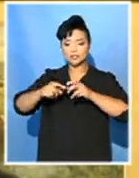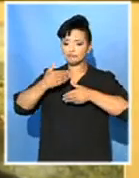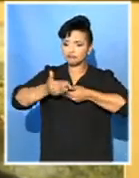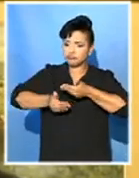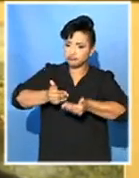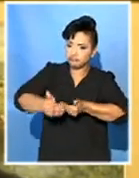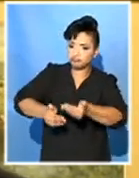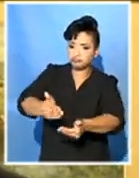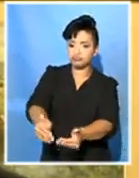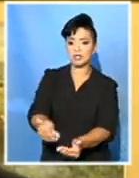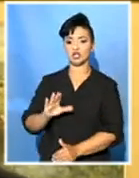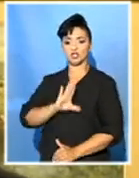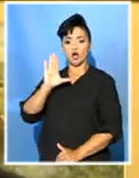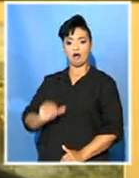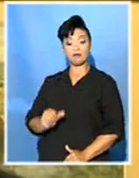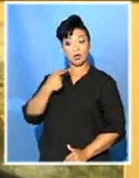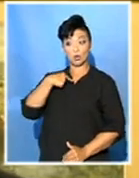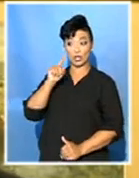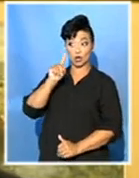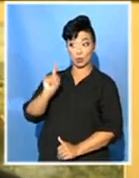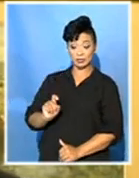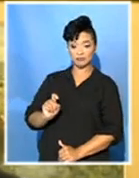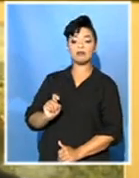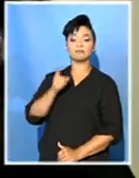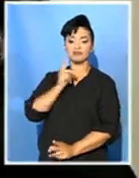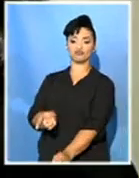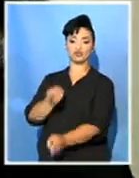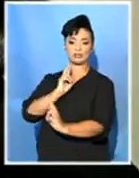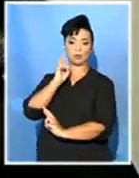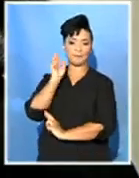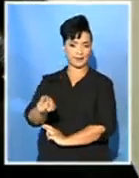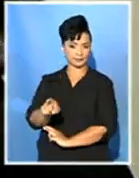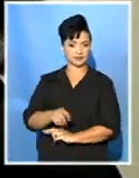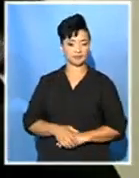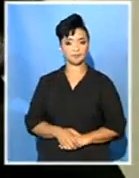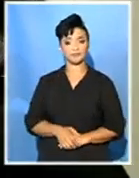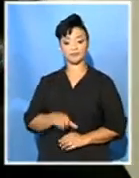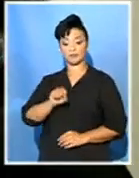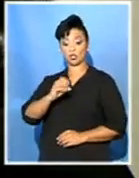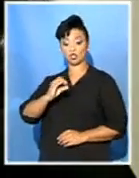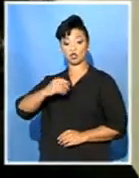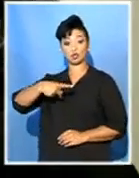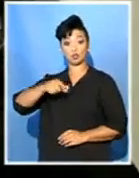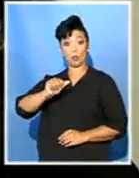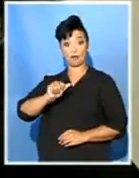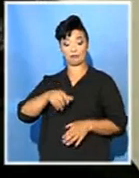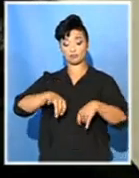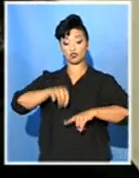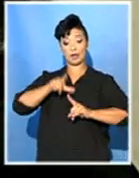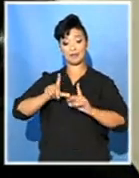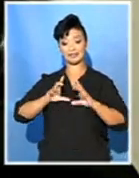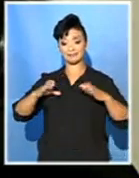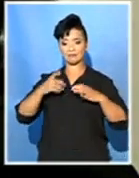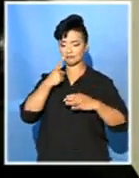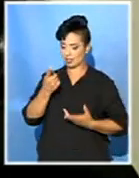front of the Public Accounts Committee, and we will get answers from Mr. Fransman in due course. The former Scopa chairperson agrees that Fransman will